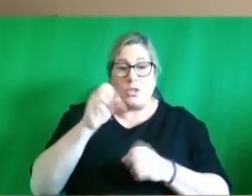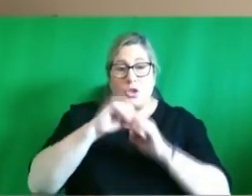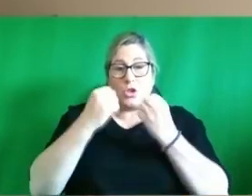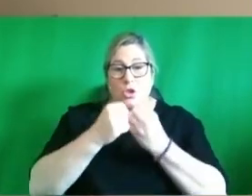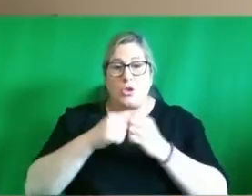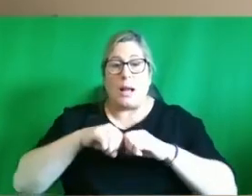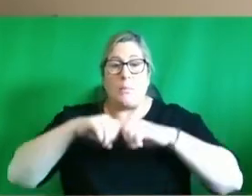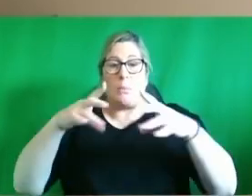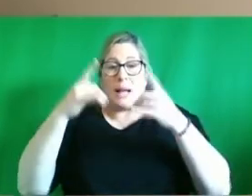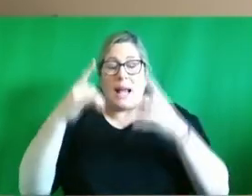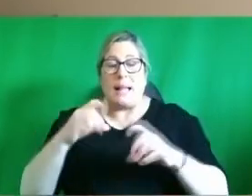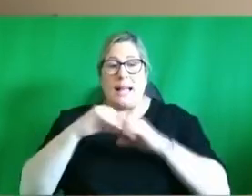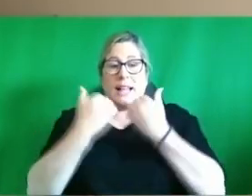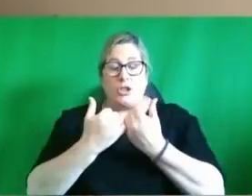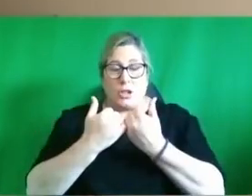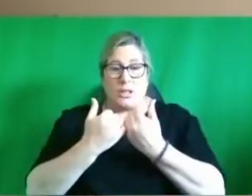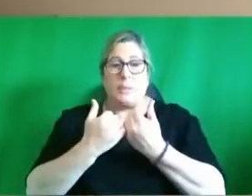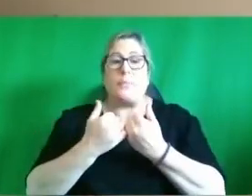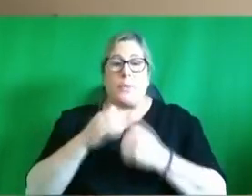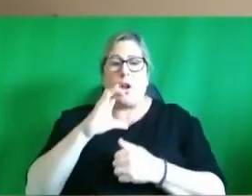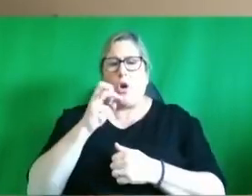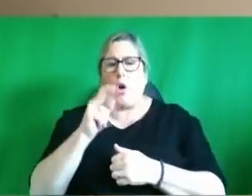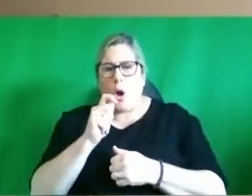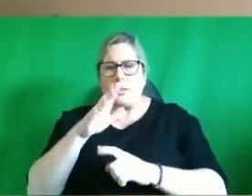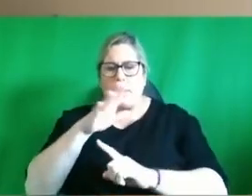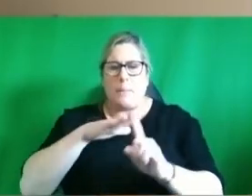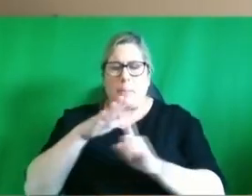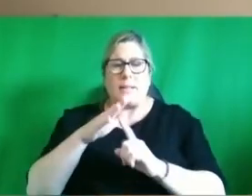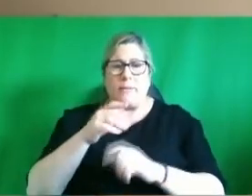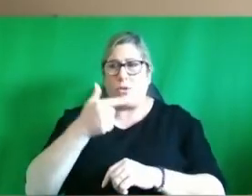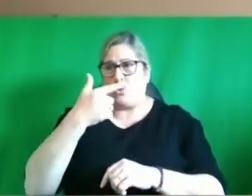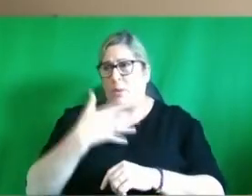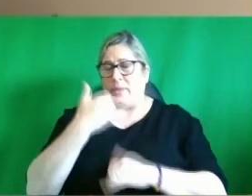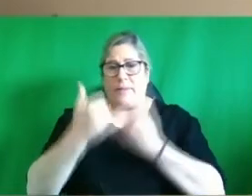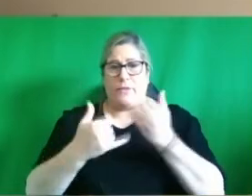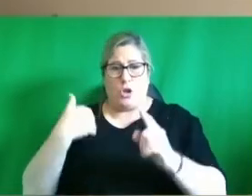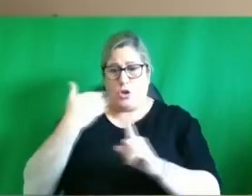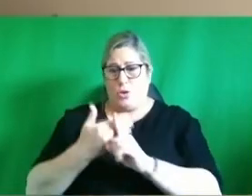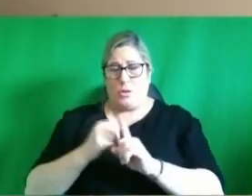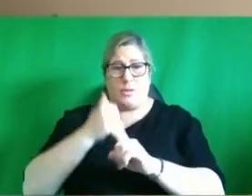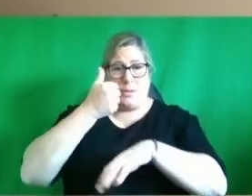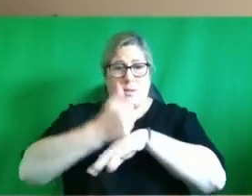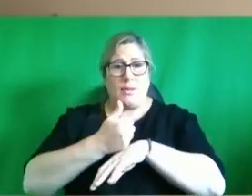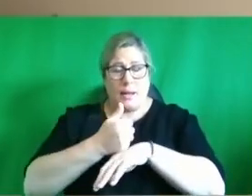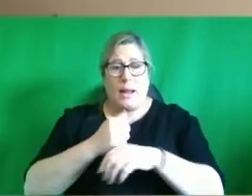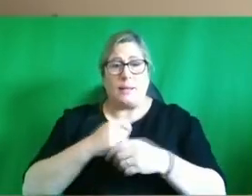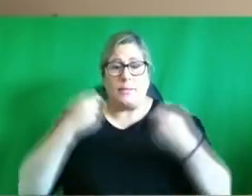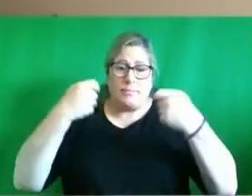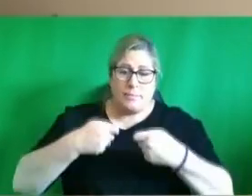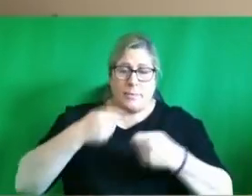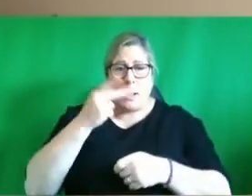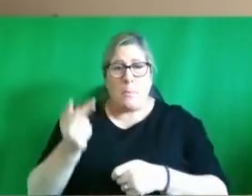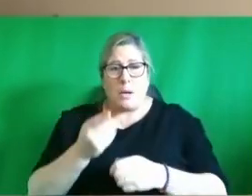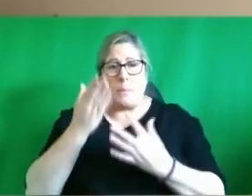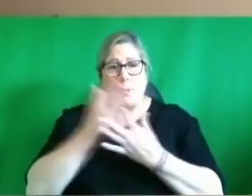health agency in Northern Ireland COT has been in place for over 25 years and was formed as a result of a partnership between the statutory